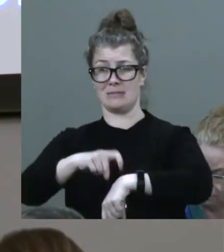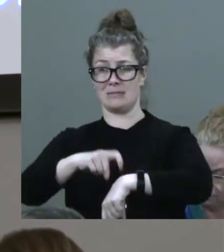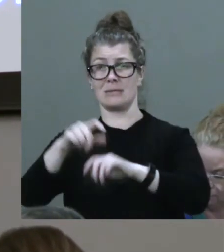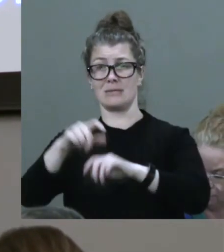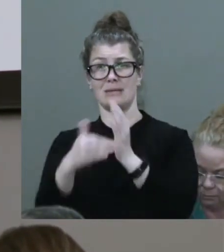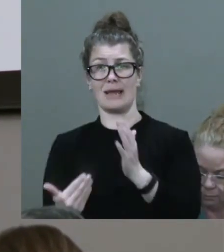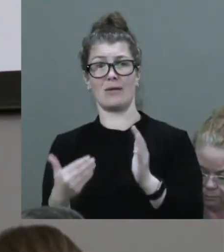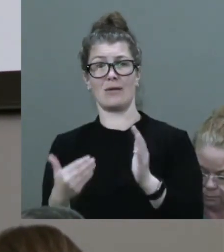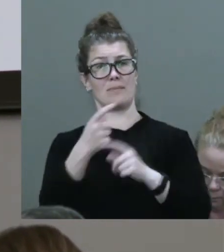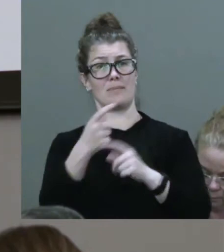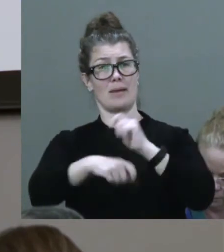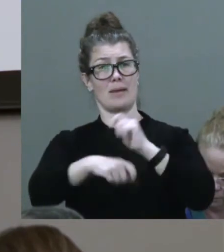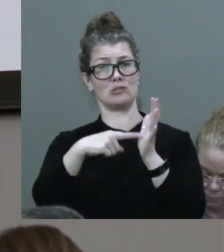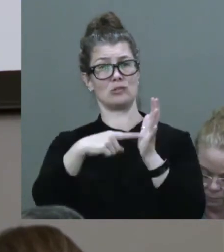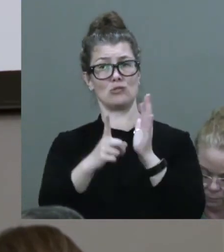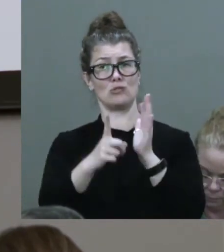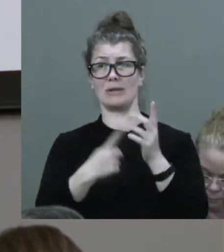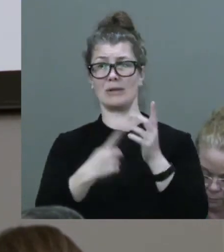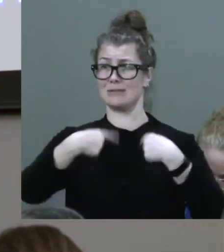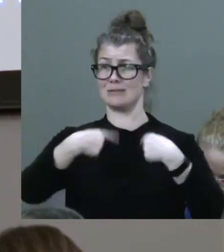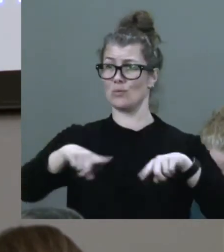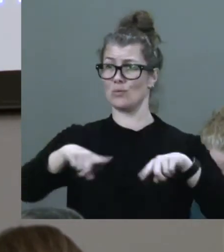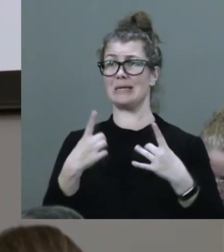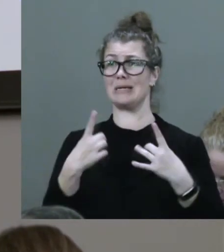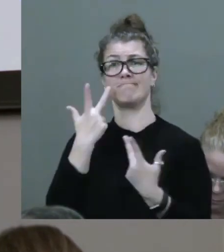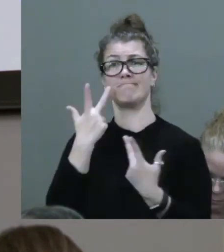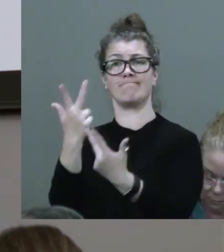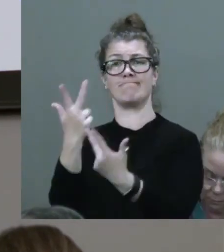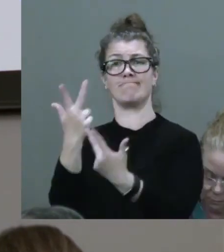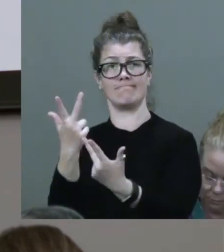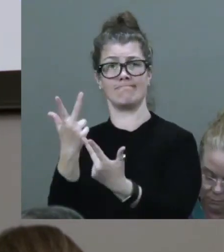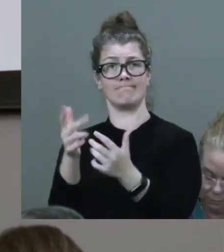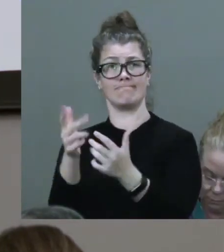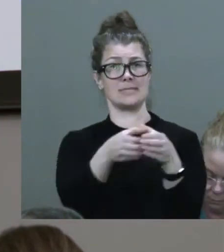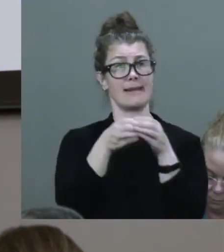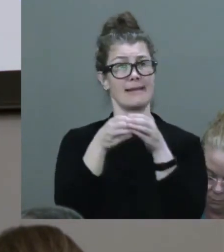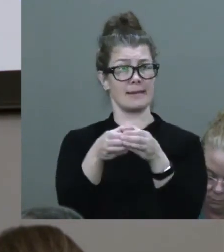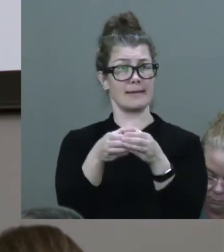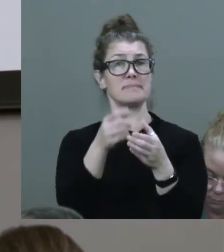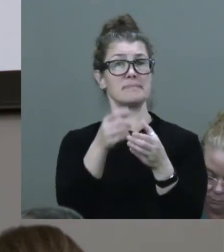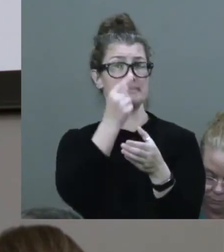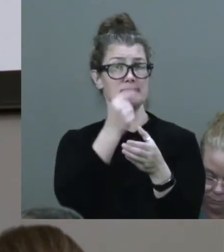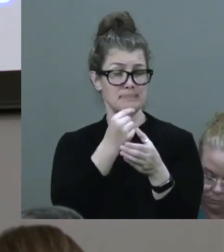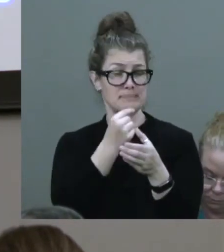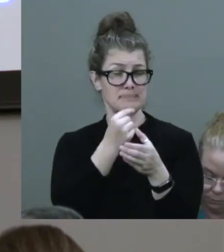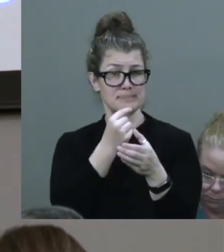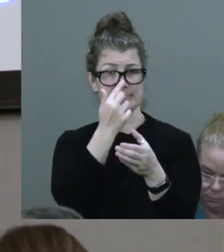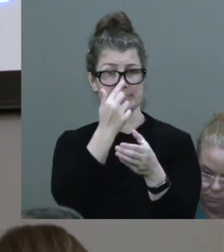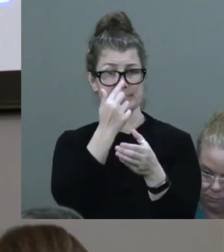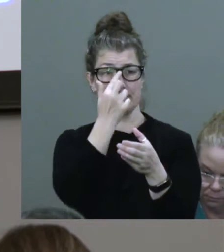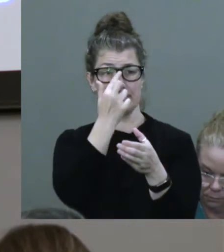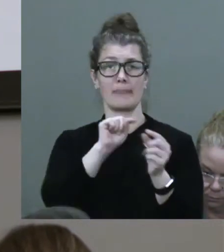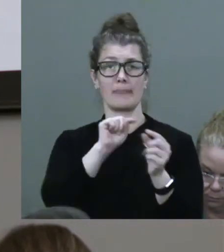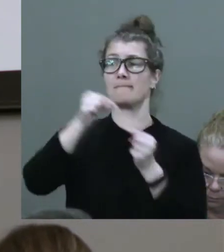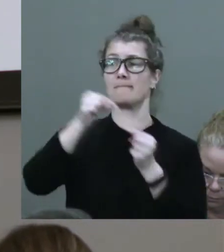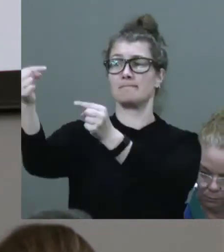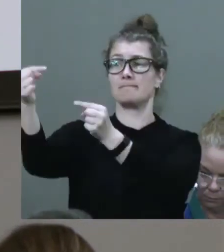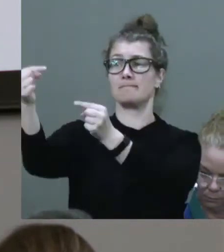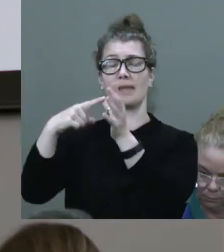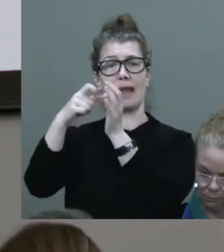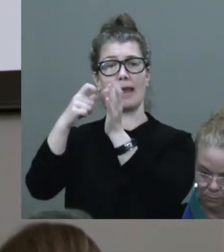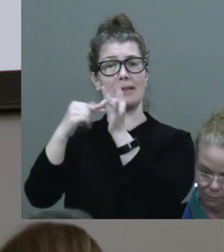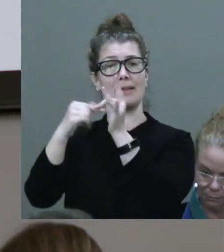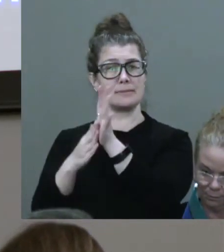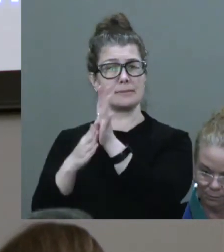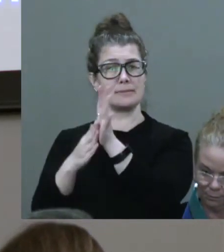claimed in our hands which we together shall wield against ableism and discrimination